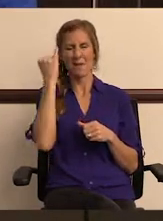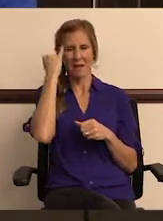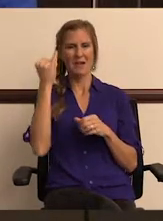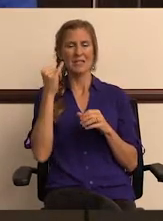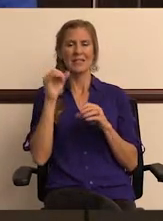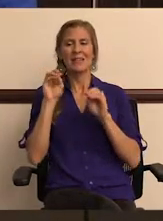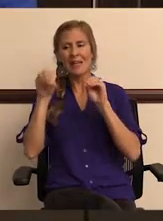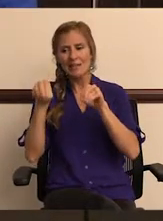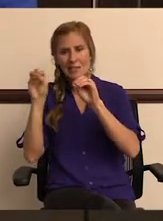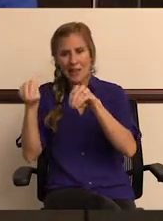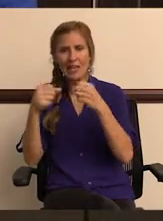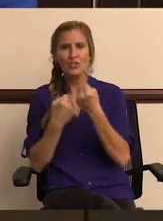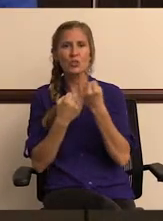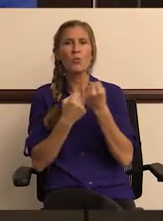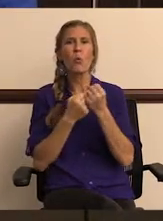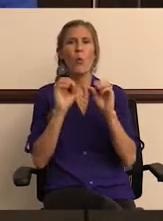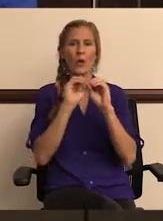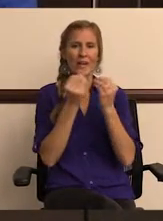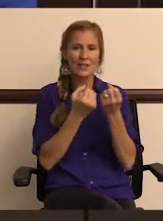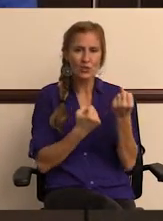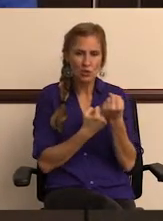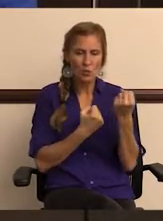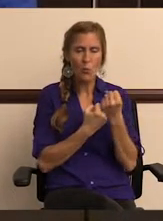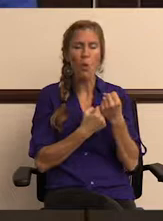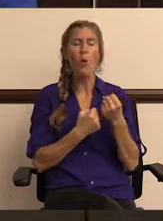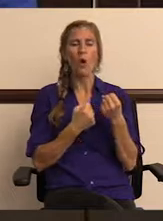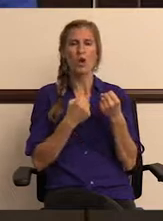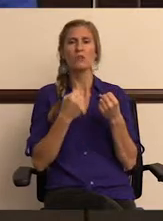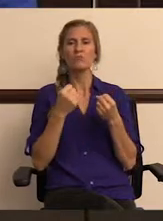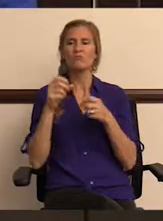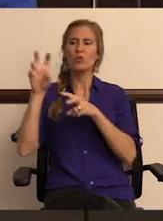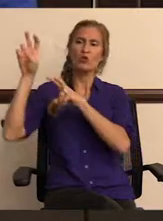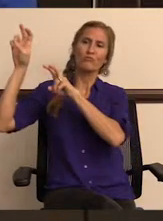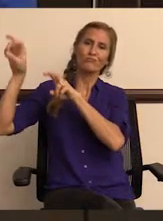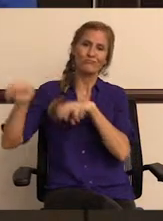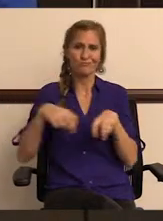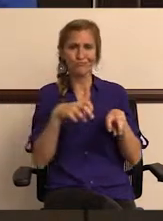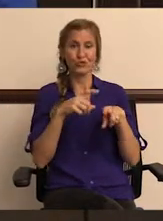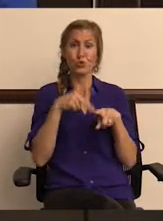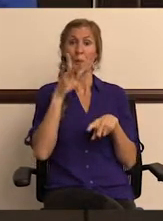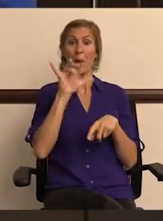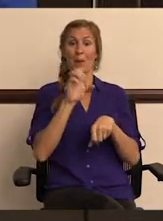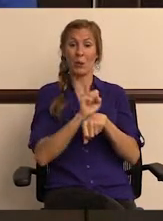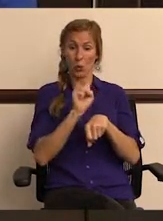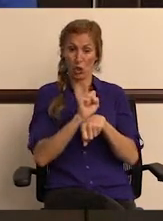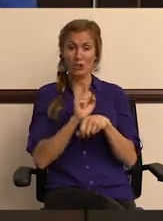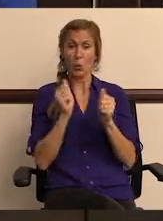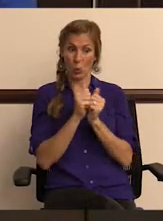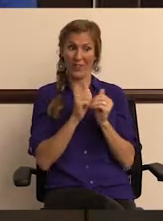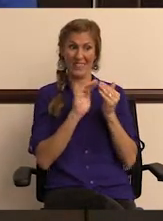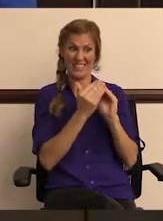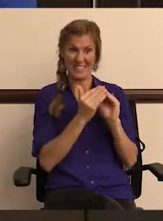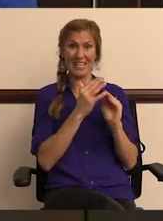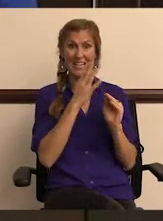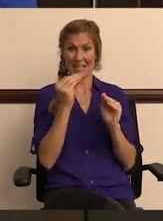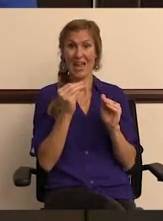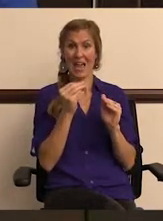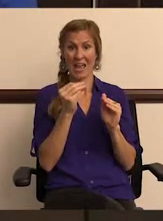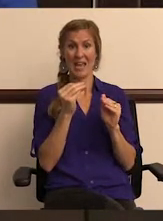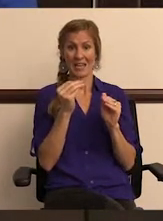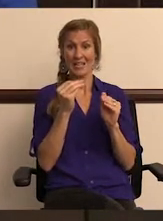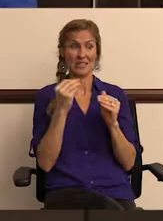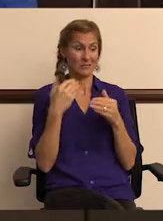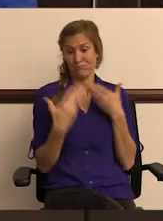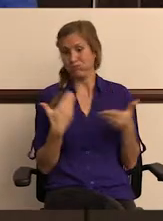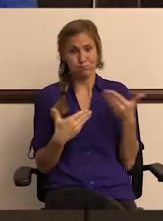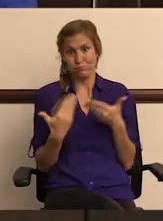Background in installation support or mission support. So transitioned over into Public Works with the city.